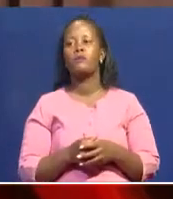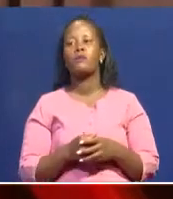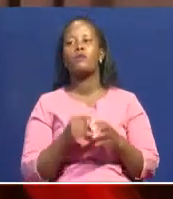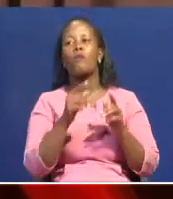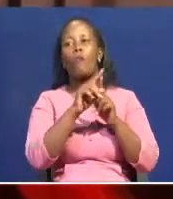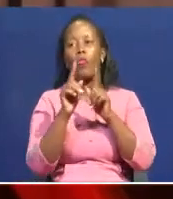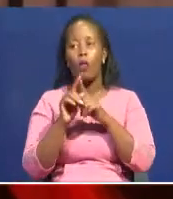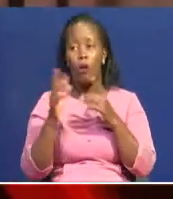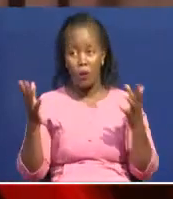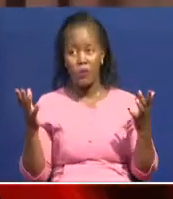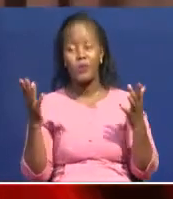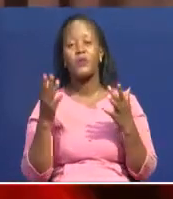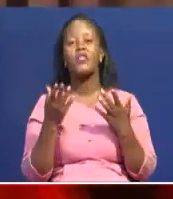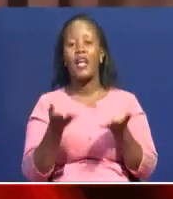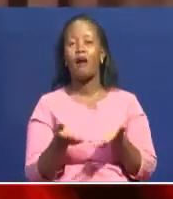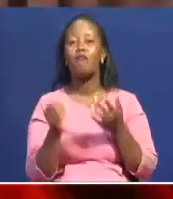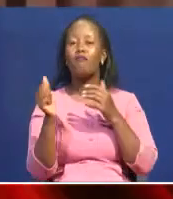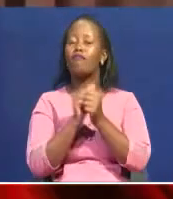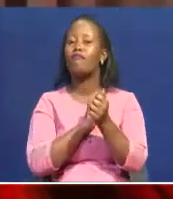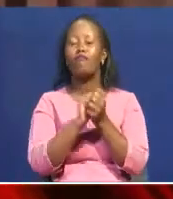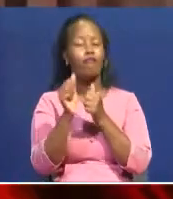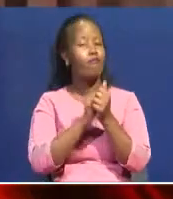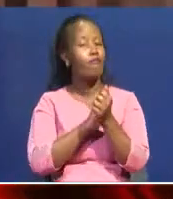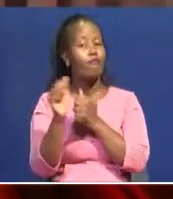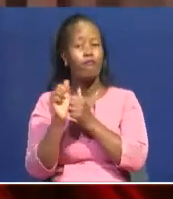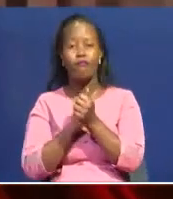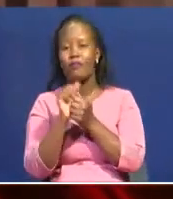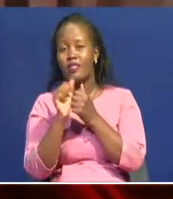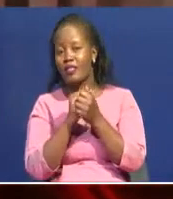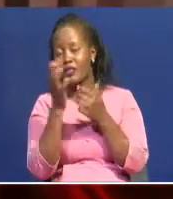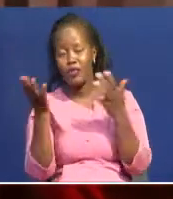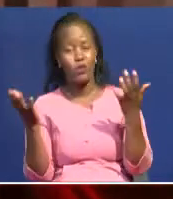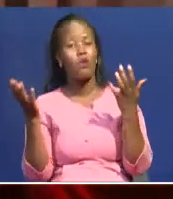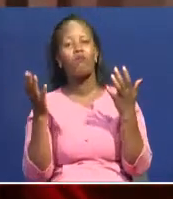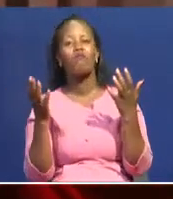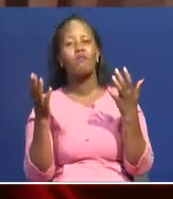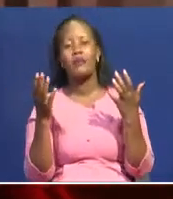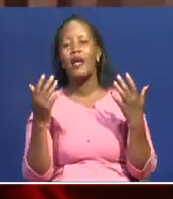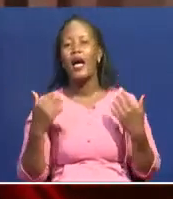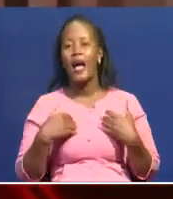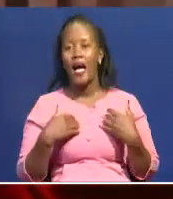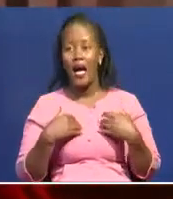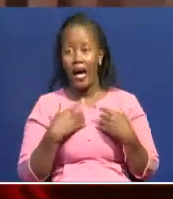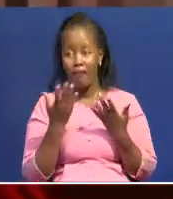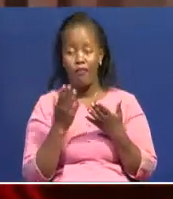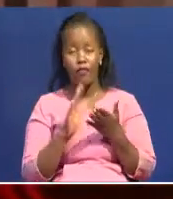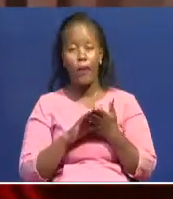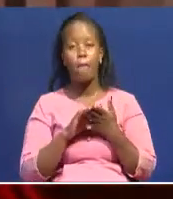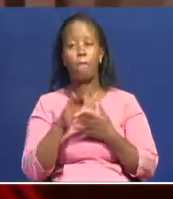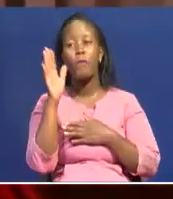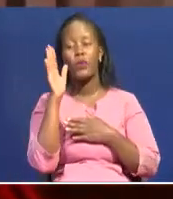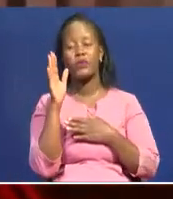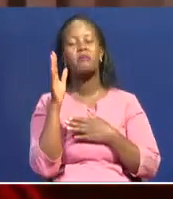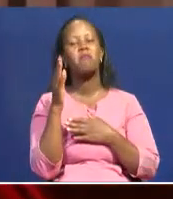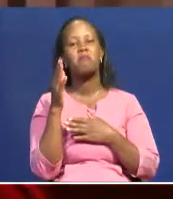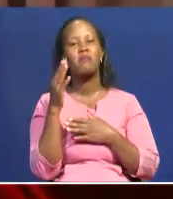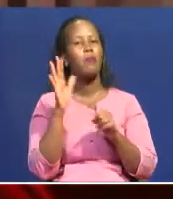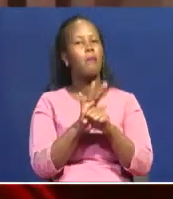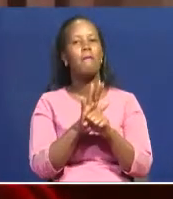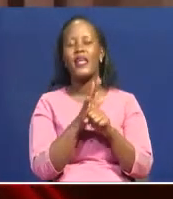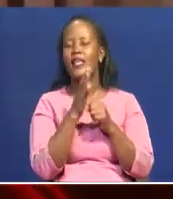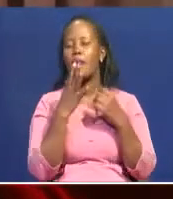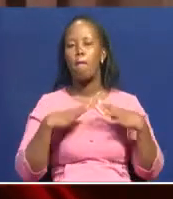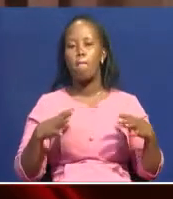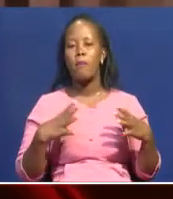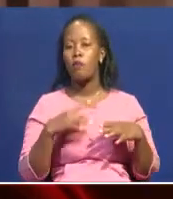and destruction of our most productive population, our